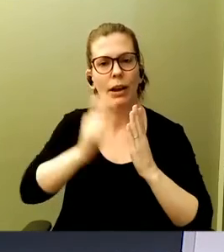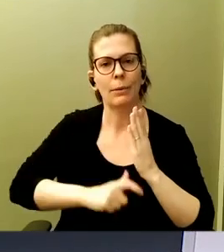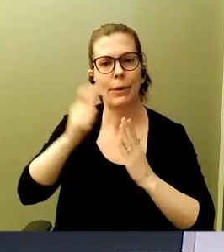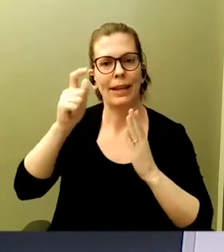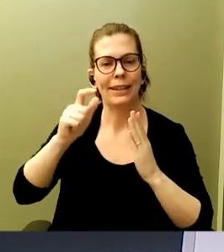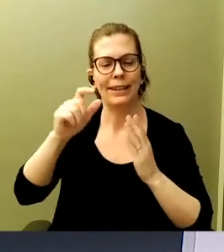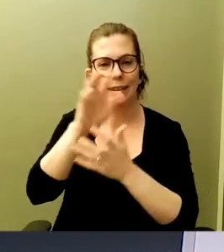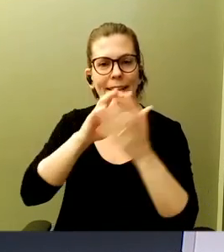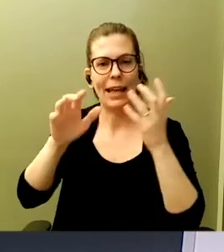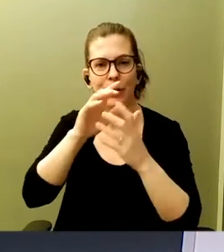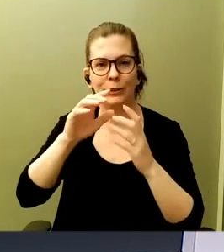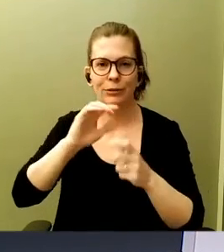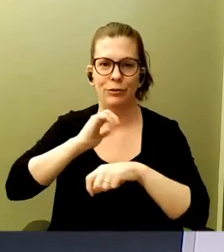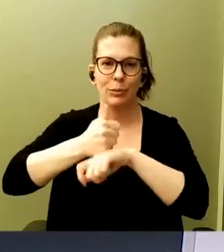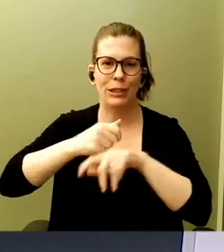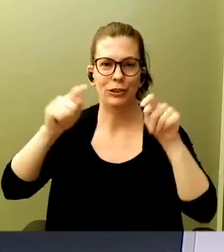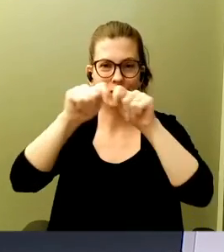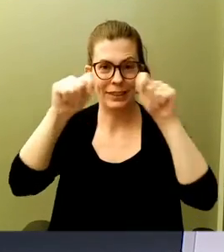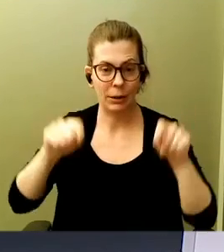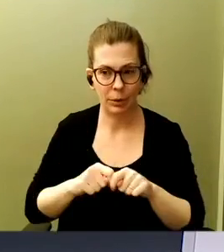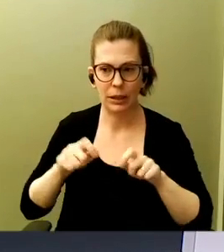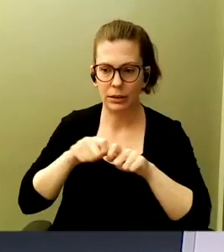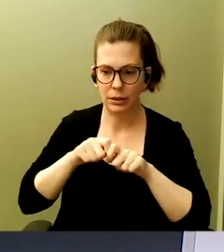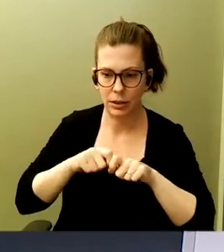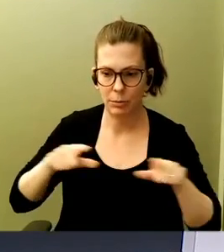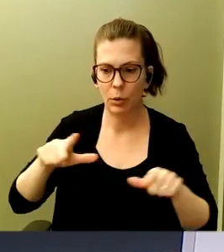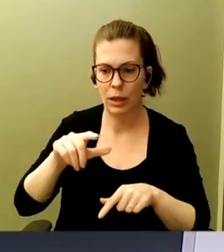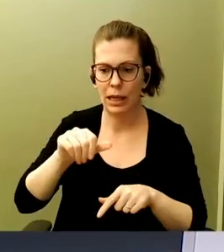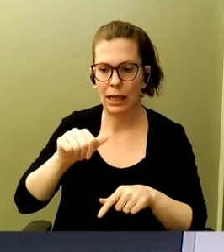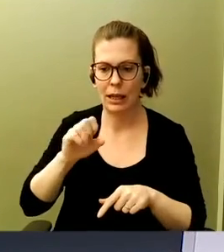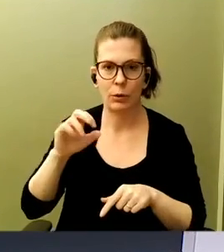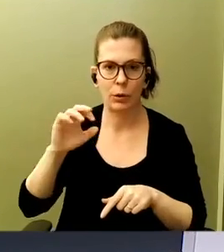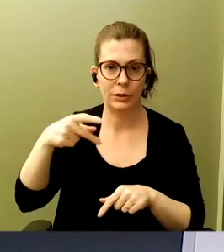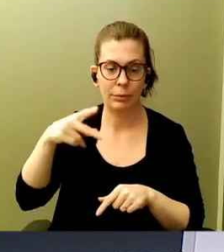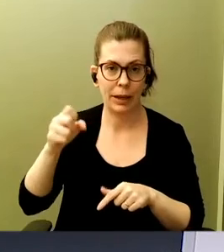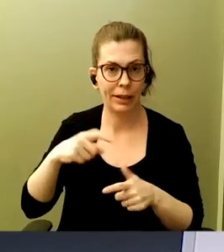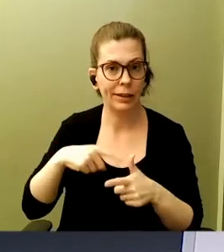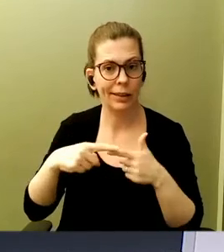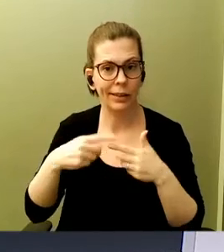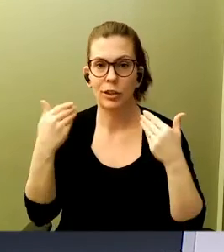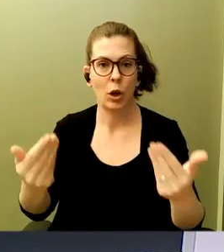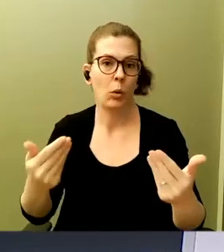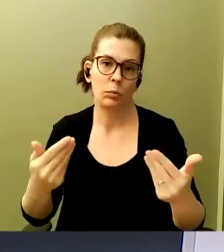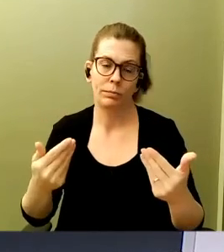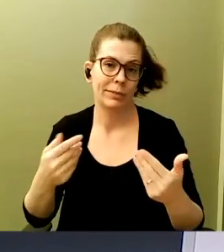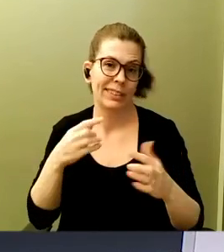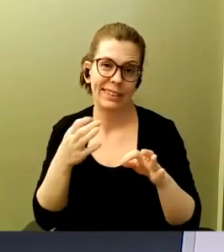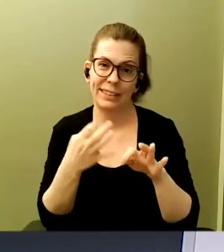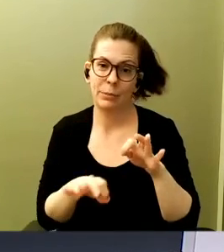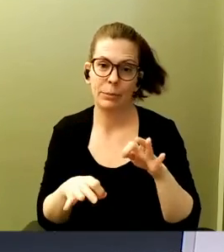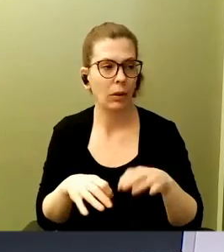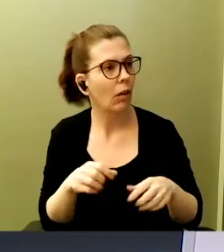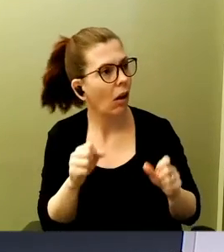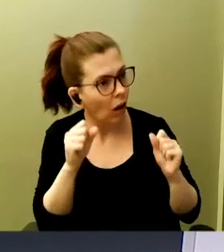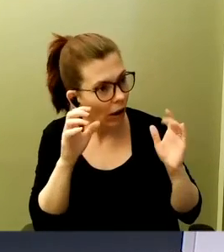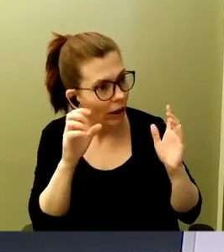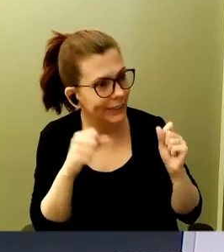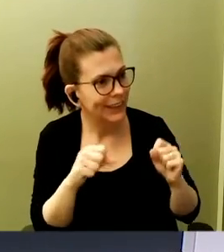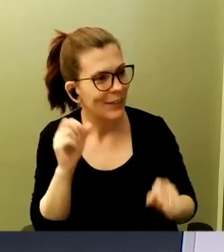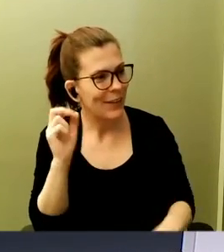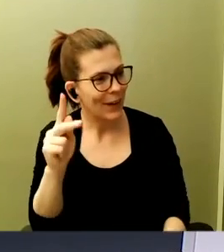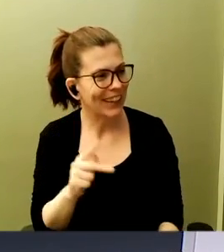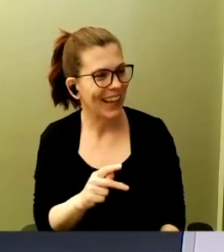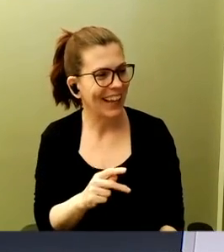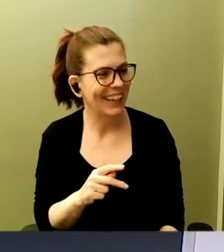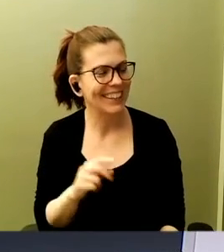Deploy an Aerospy cluster and start kicking the tires. It's that simple. Fantastic. That is awesome. Okay. So, yeah.